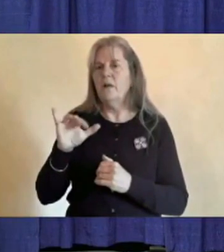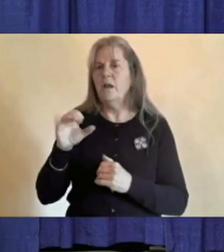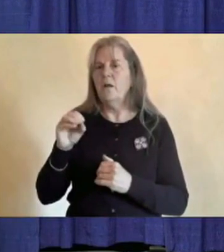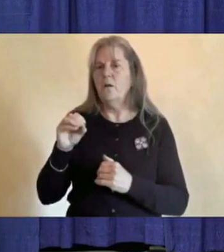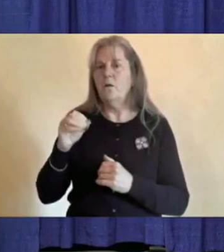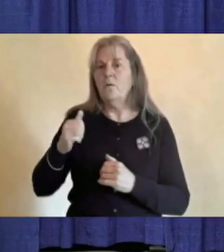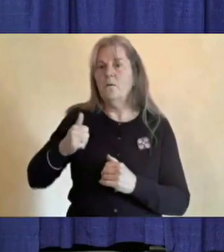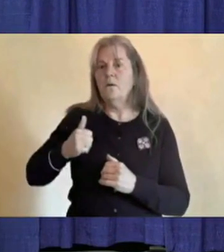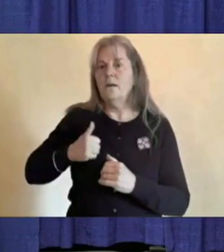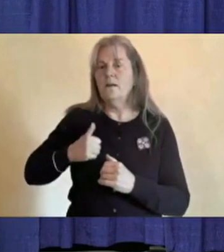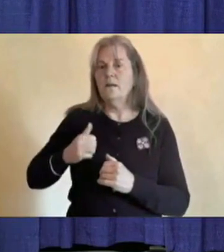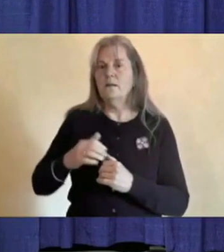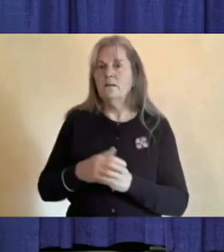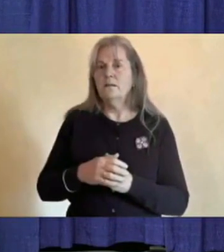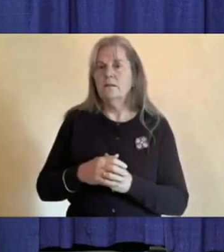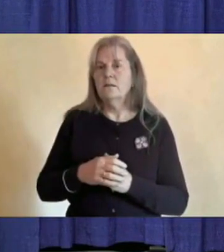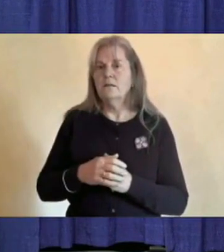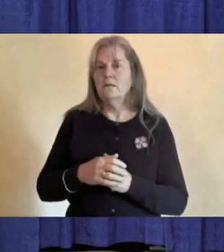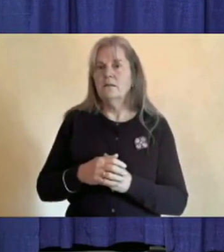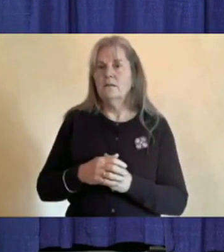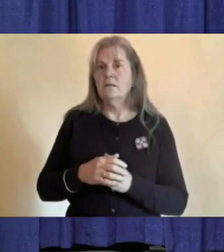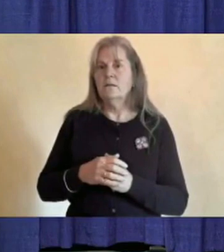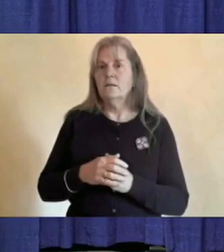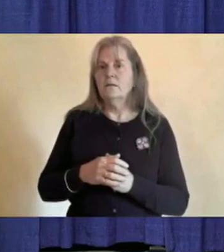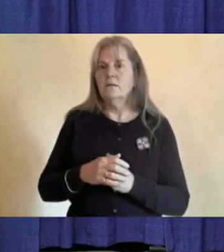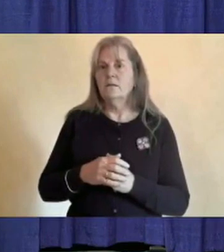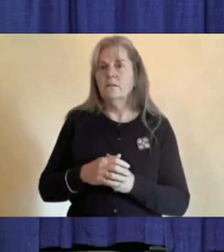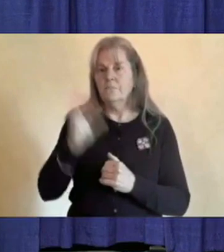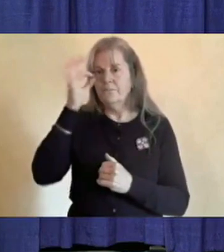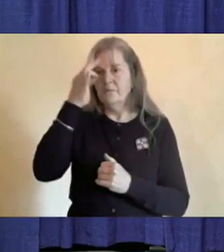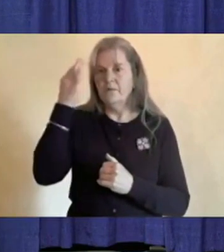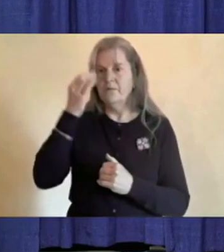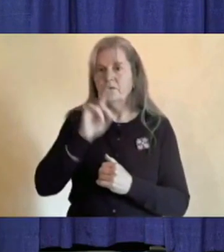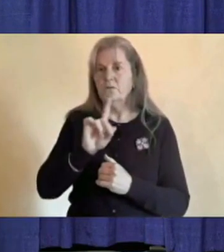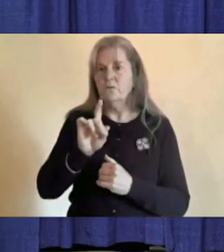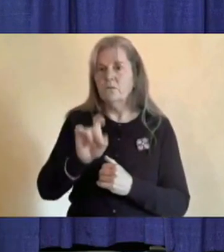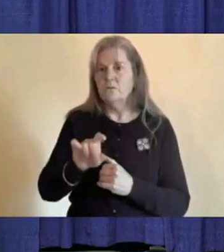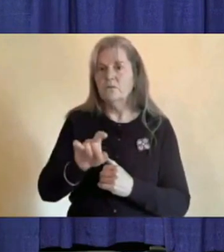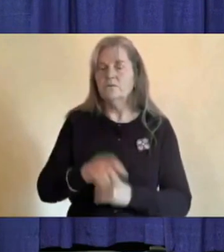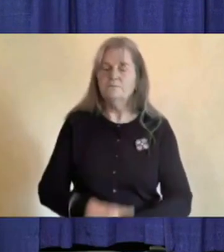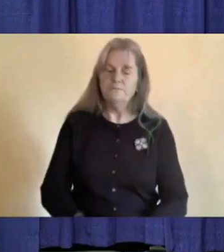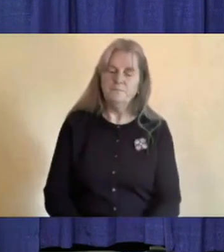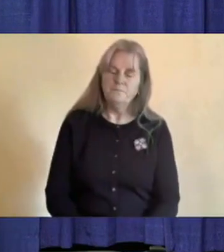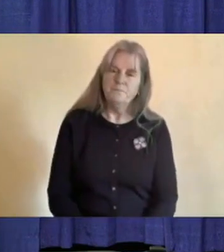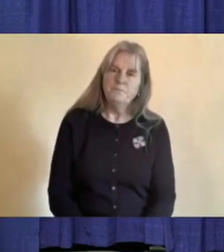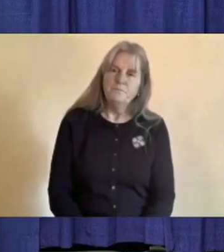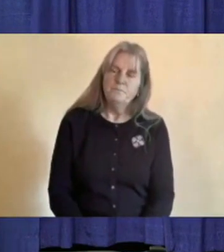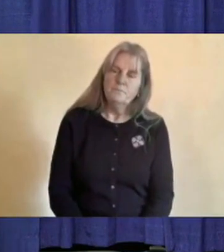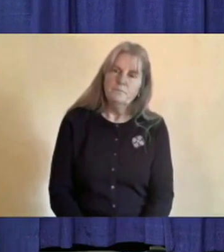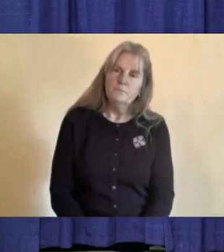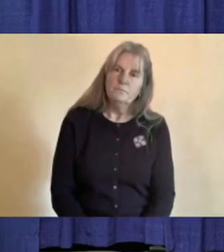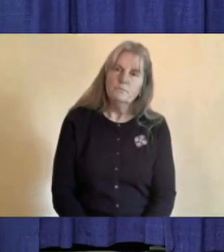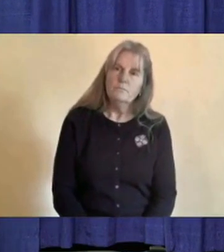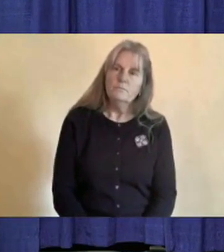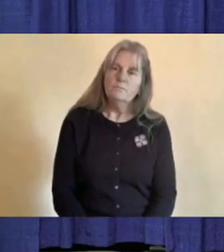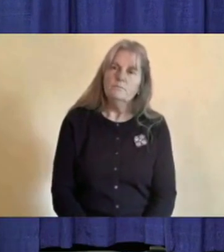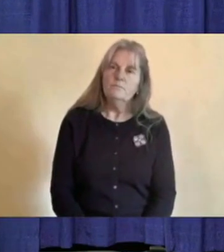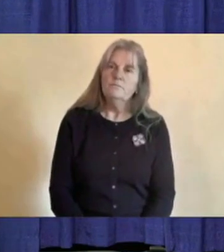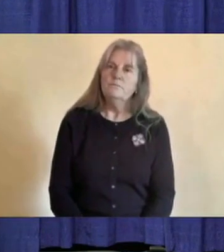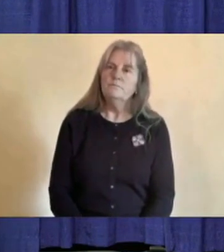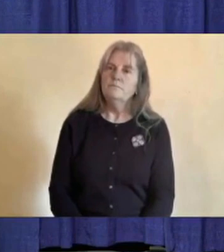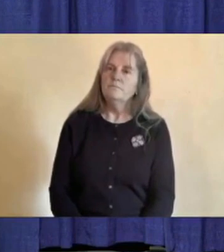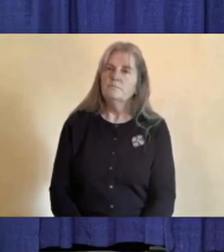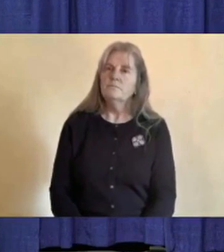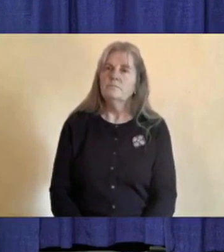Oui, Dr. Henley, possible de me en français donc les non-pol ce que les